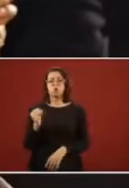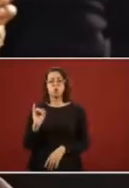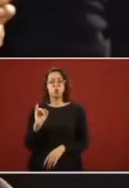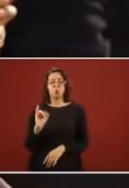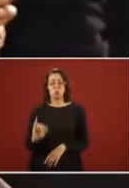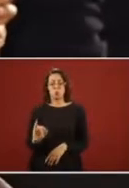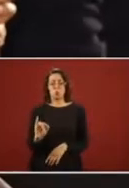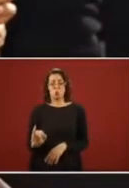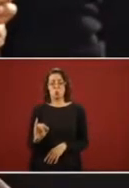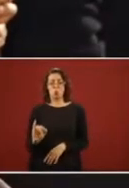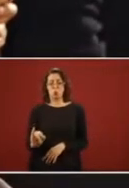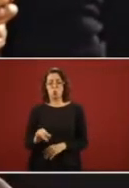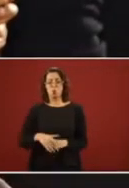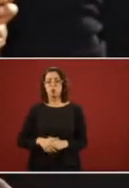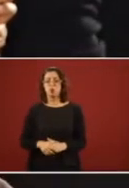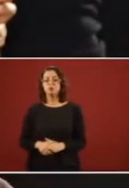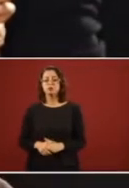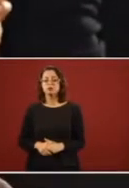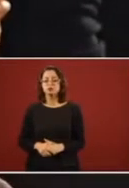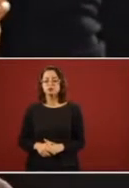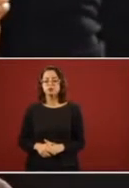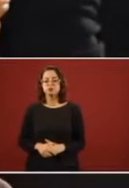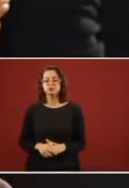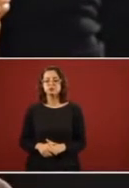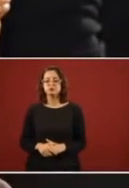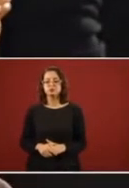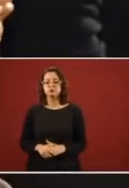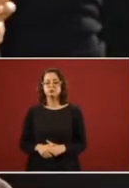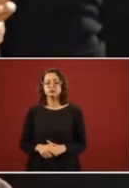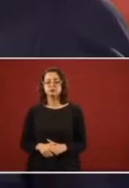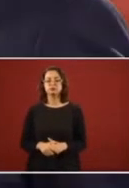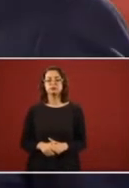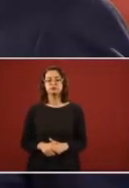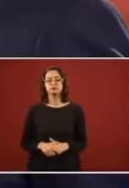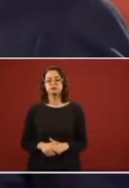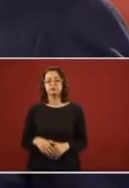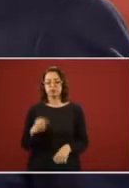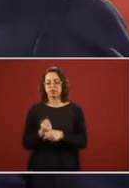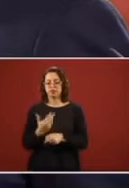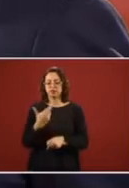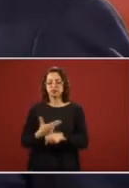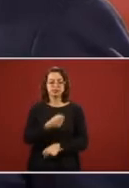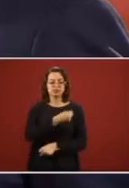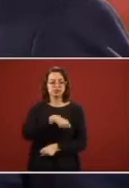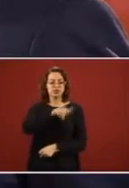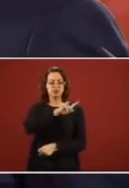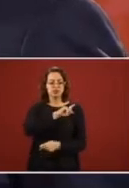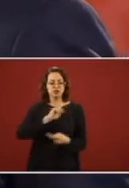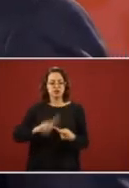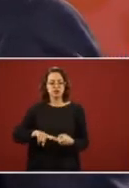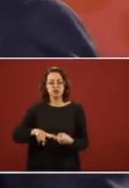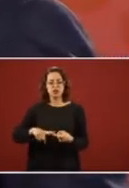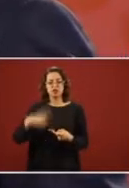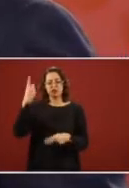So on Thursday, so